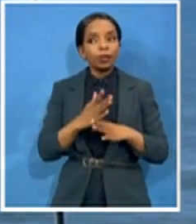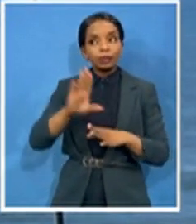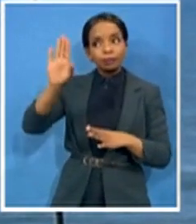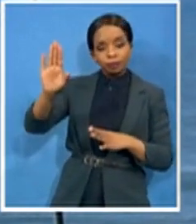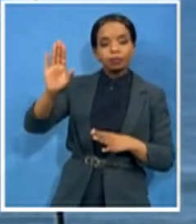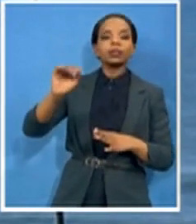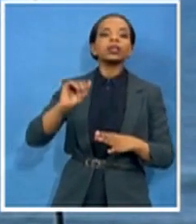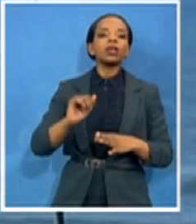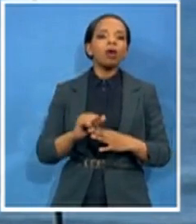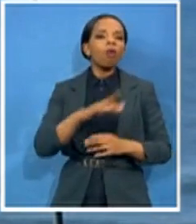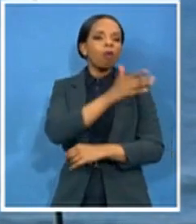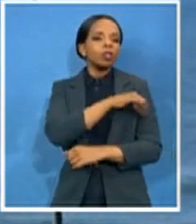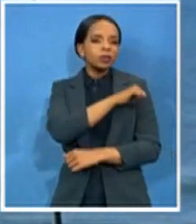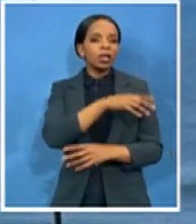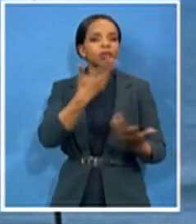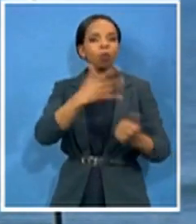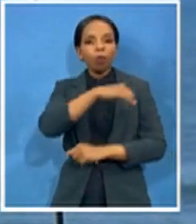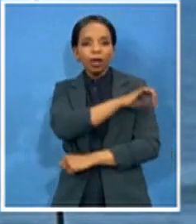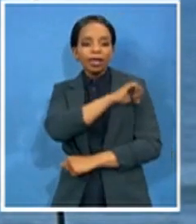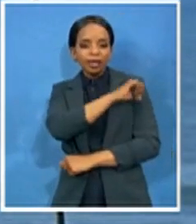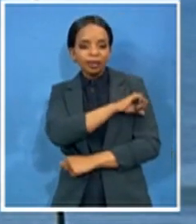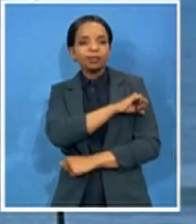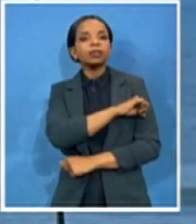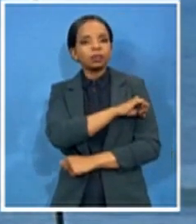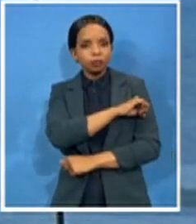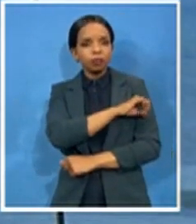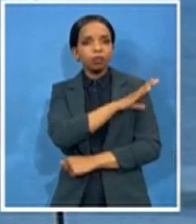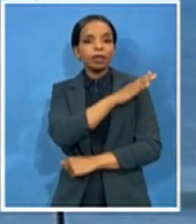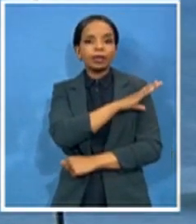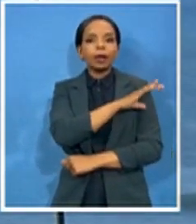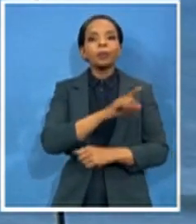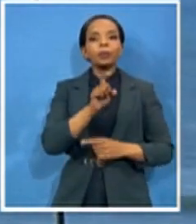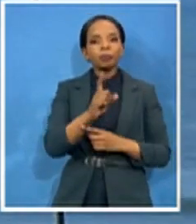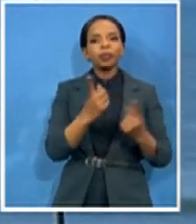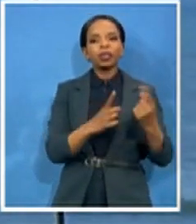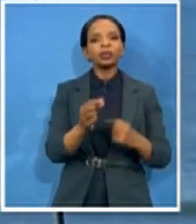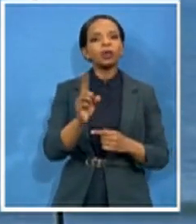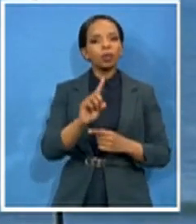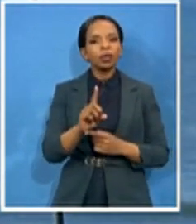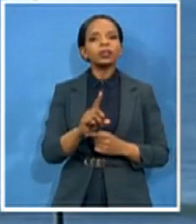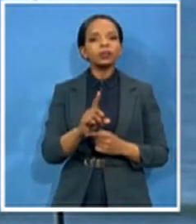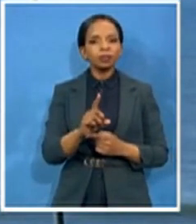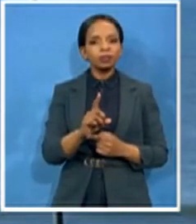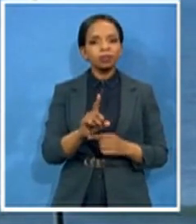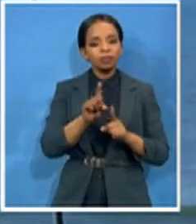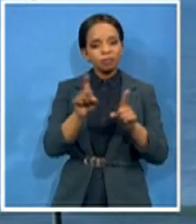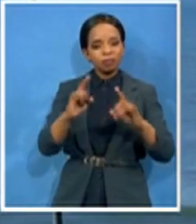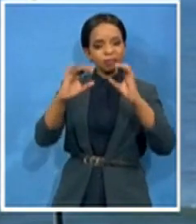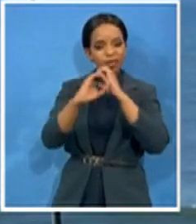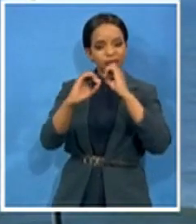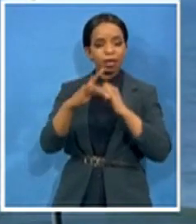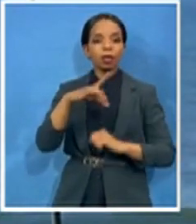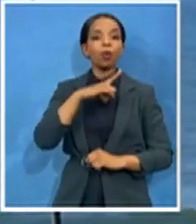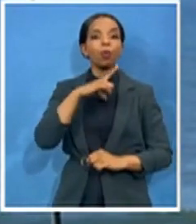on the basis of our response to the COVID-19. So there's absolutely nothing untoward of making sure, like for instance, we